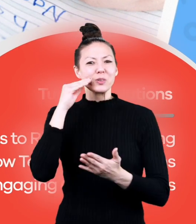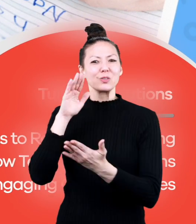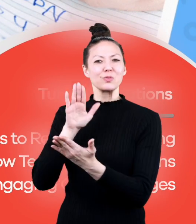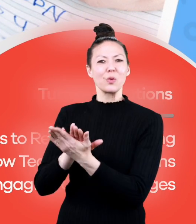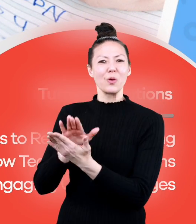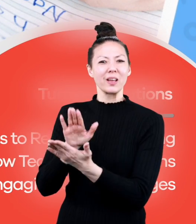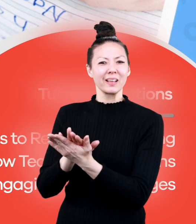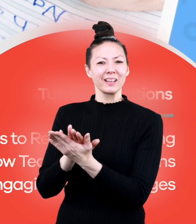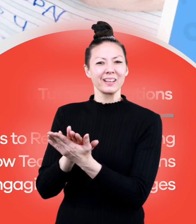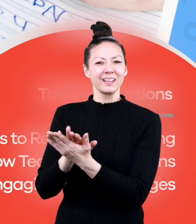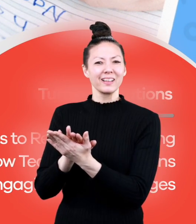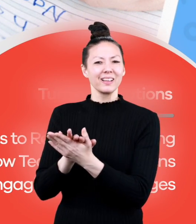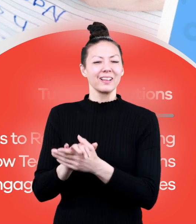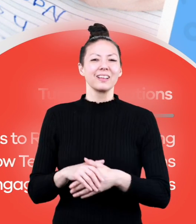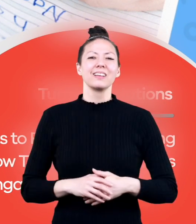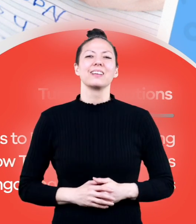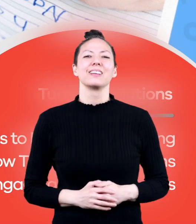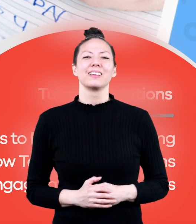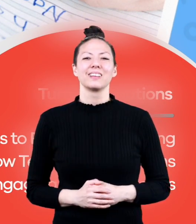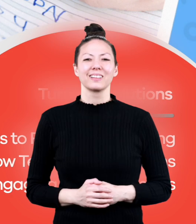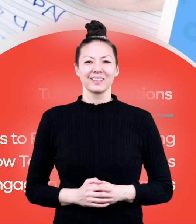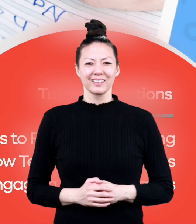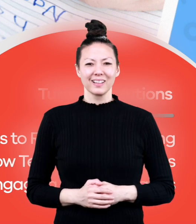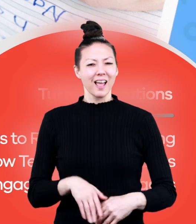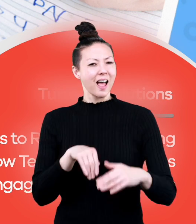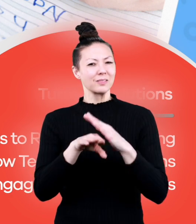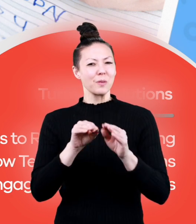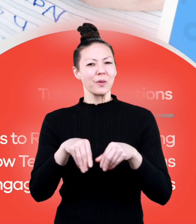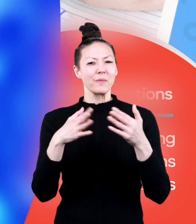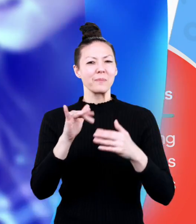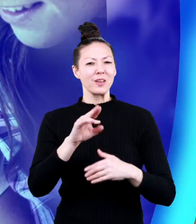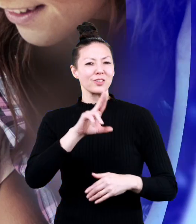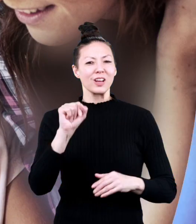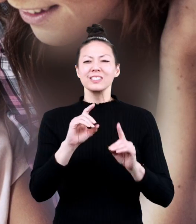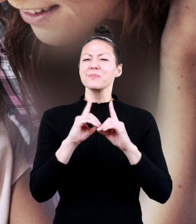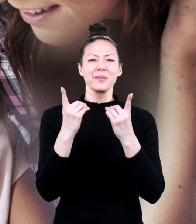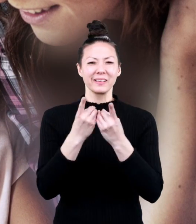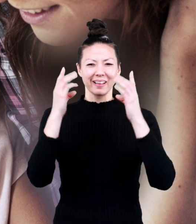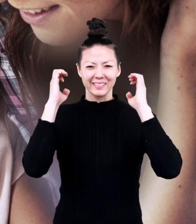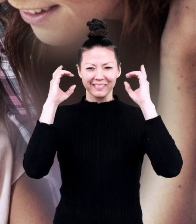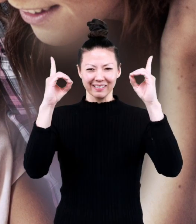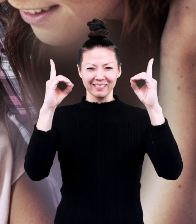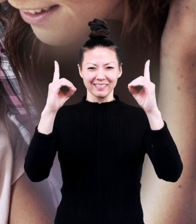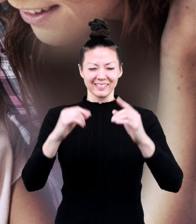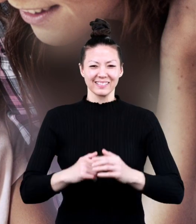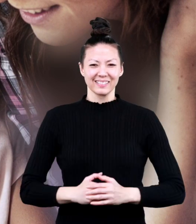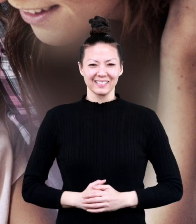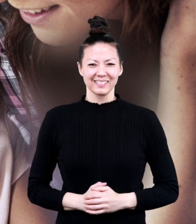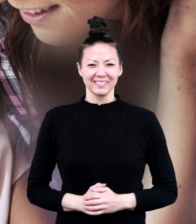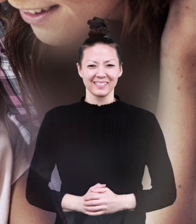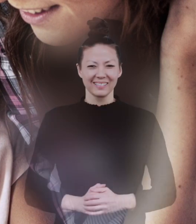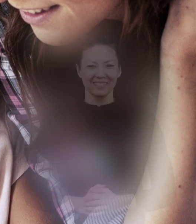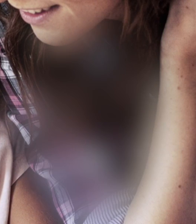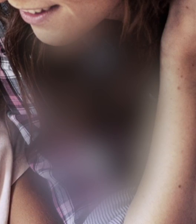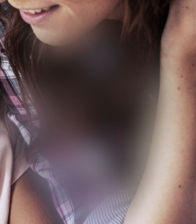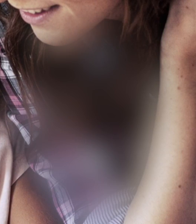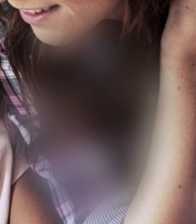solutions for teachers and homeschoolers. Music Music You